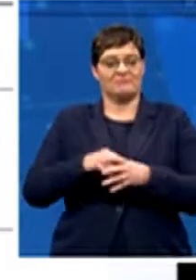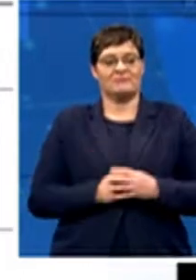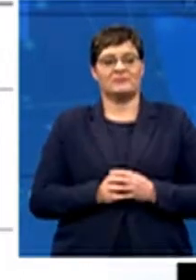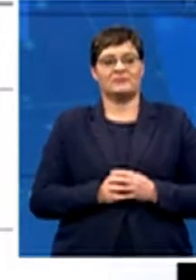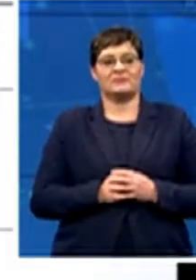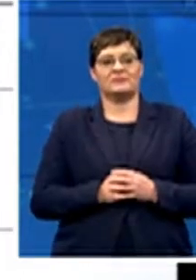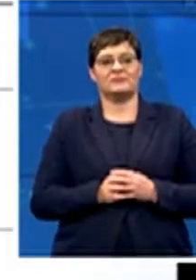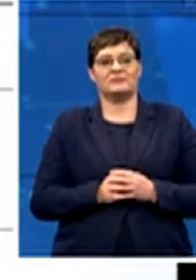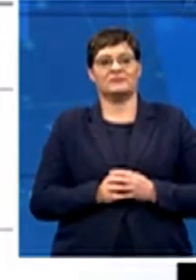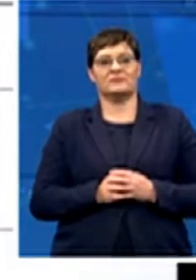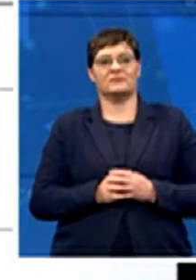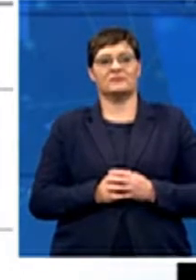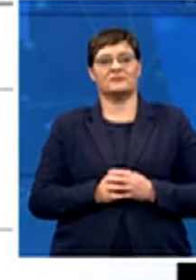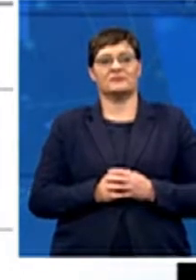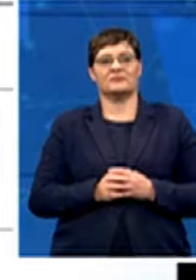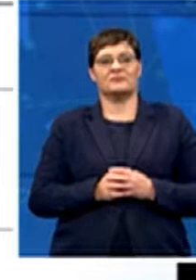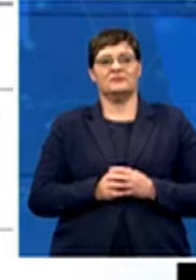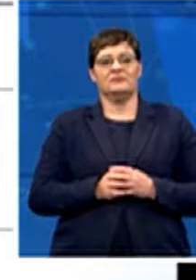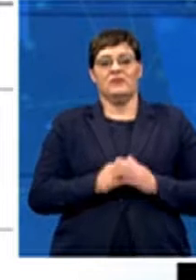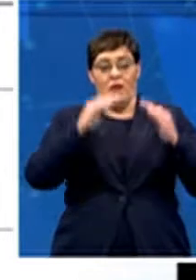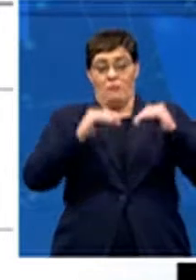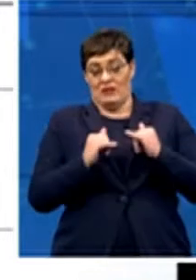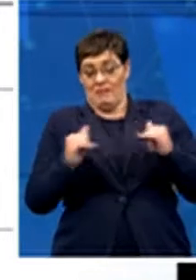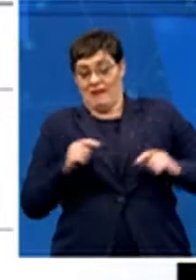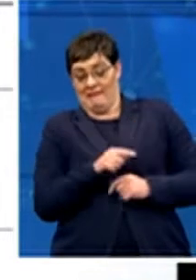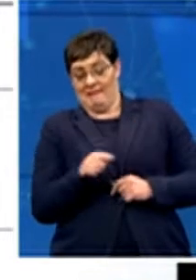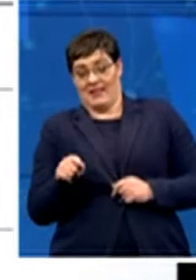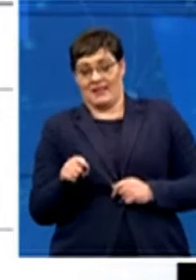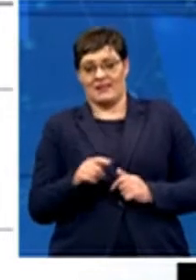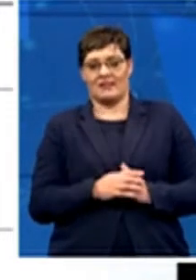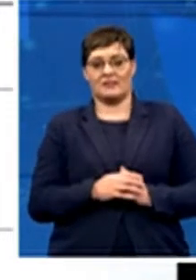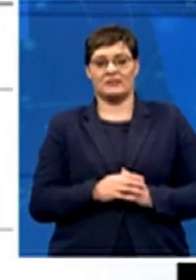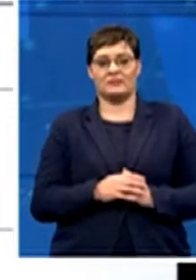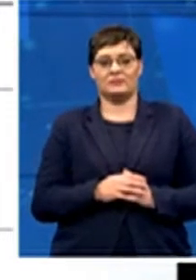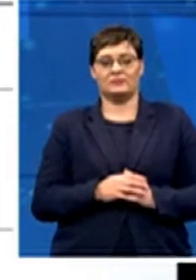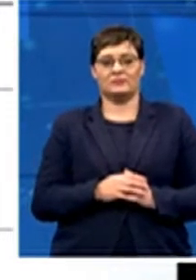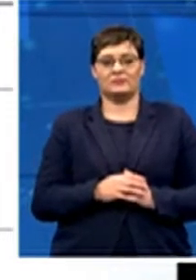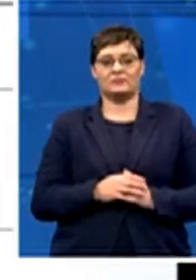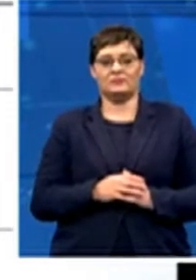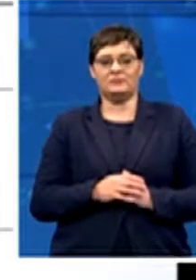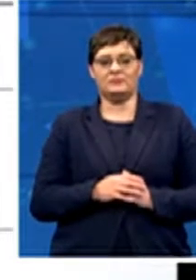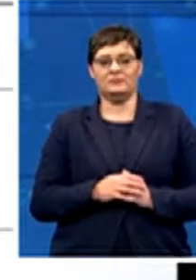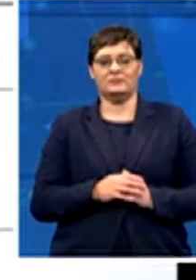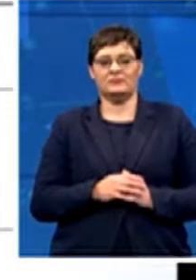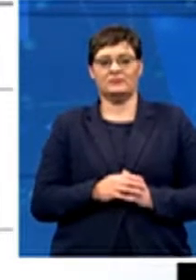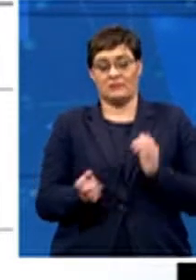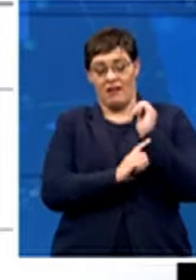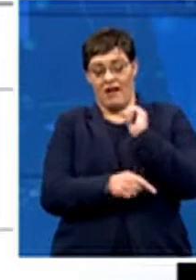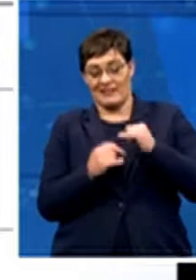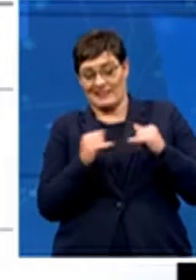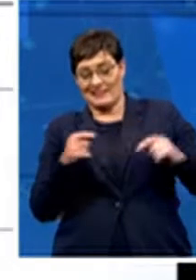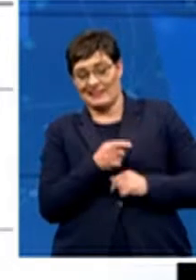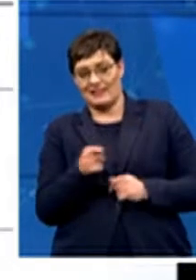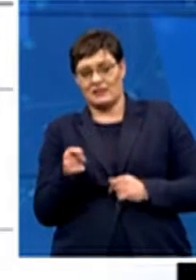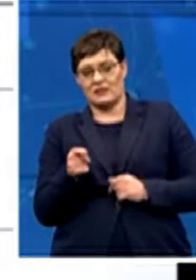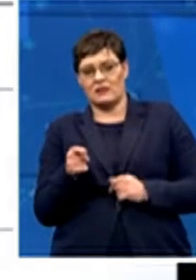bottom line there, that the last line there, we talk about how long it took them to get from the